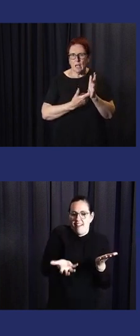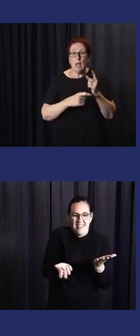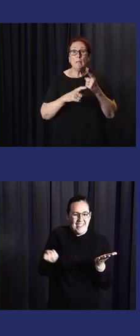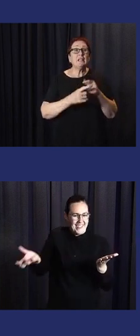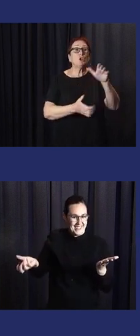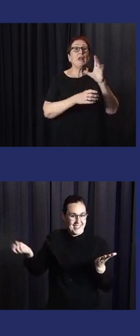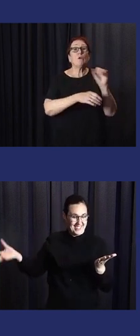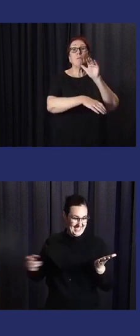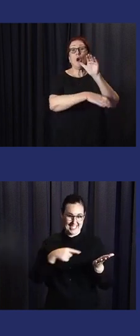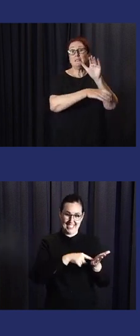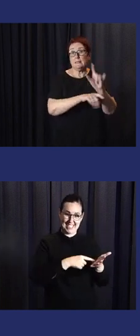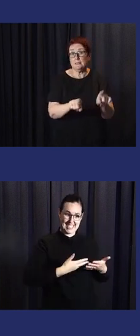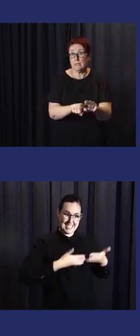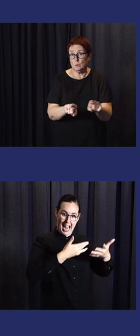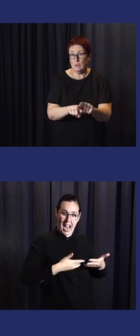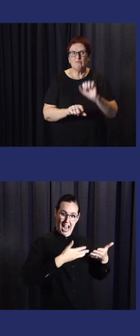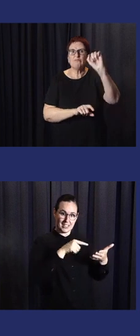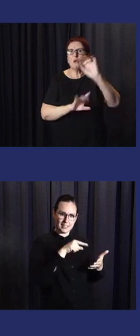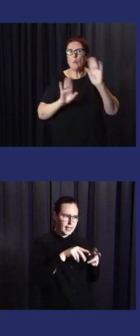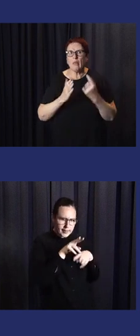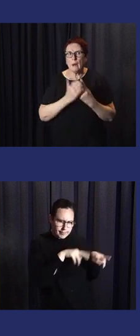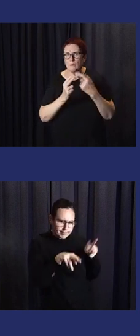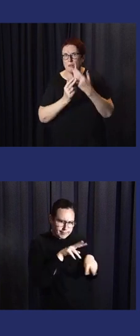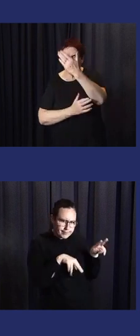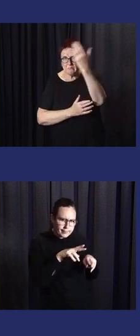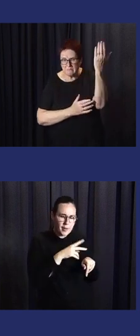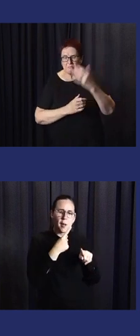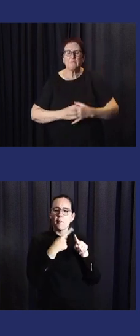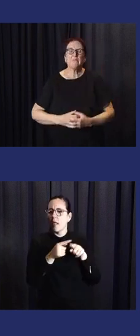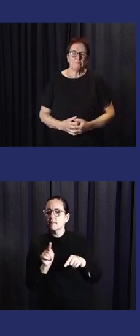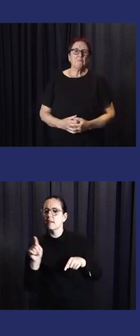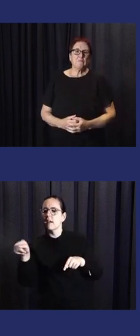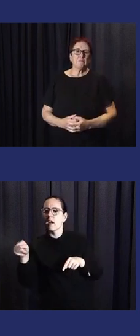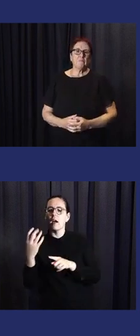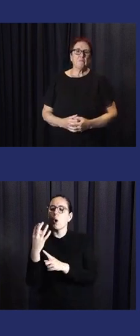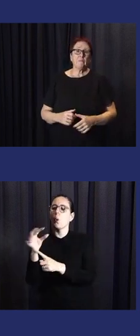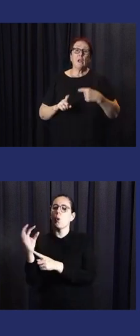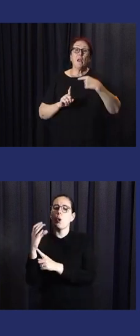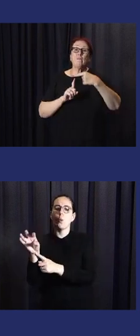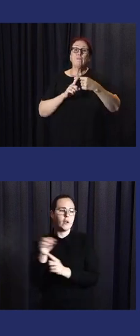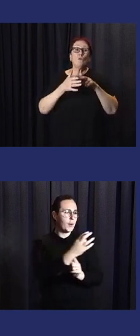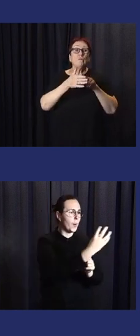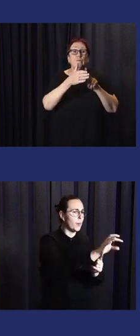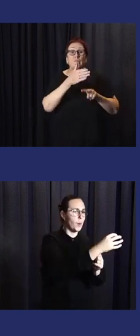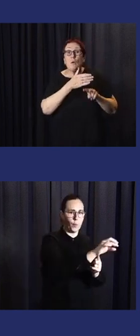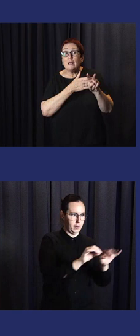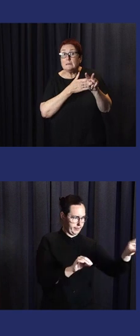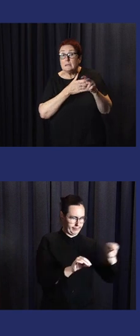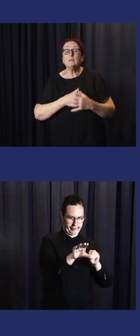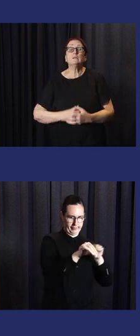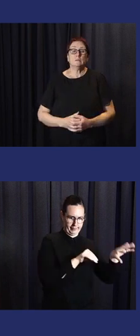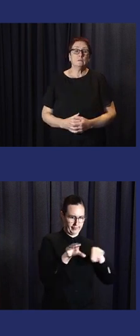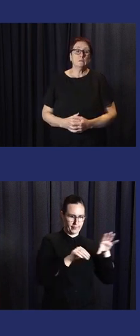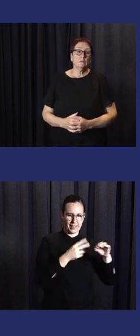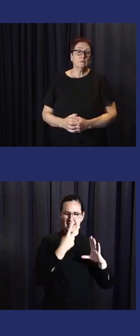provide monitoring data, remote sensing data, and international data. Other data,